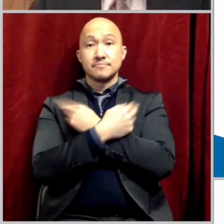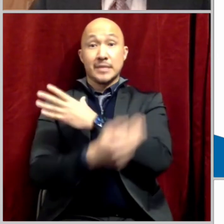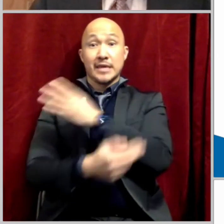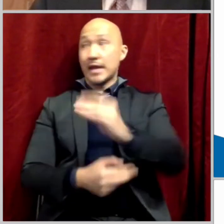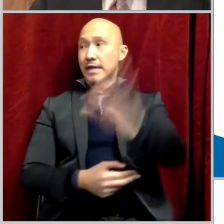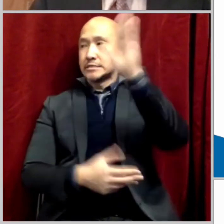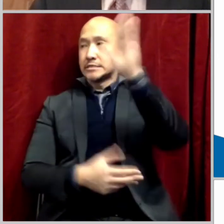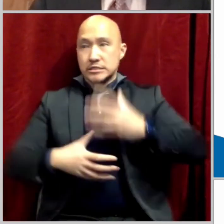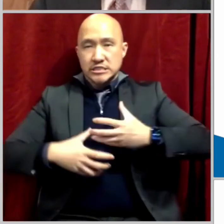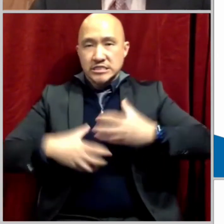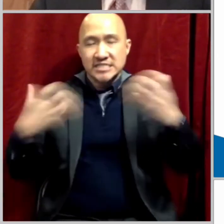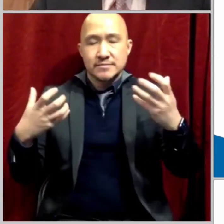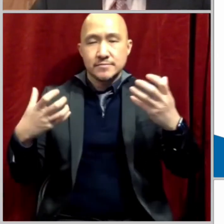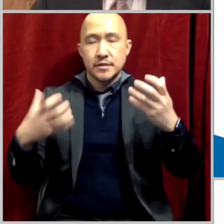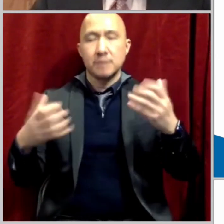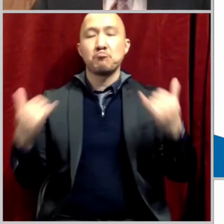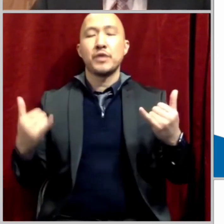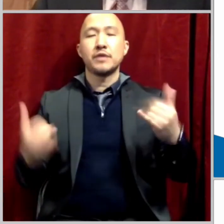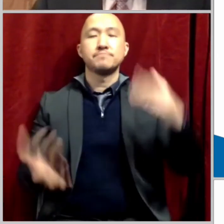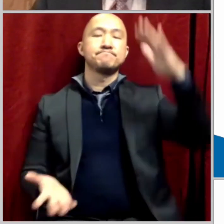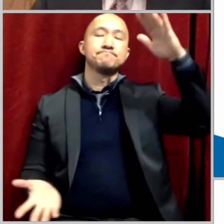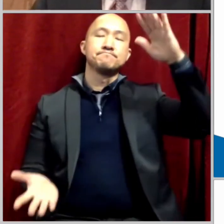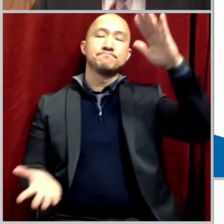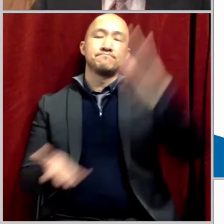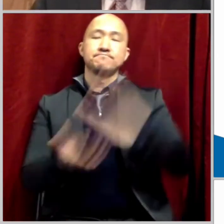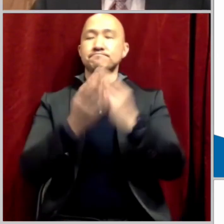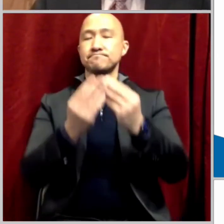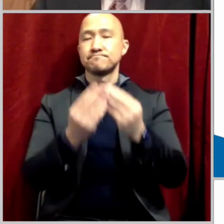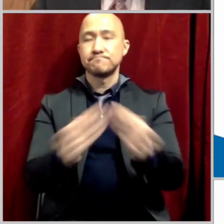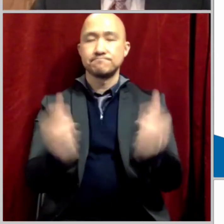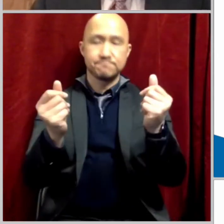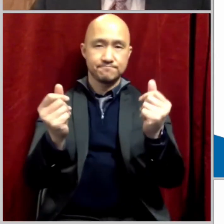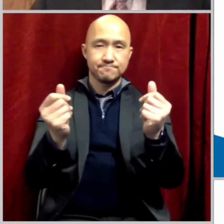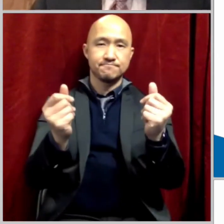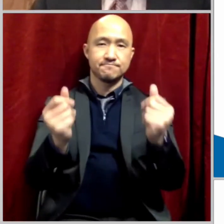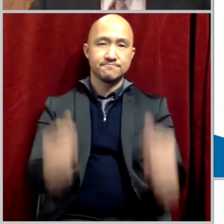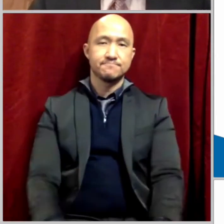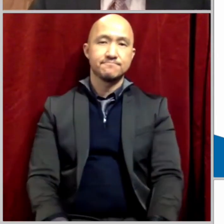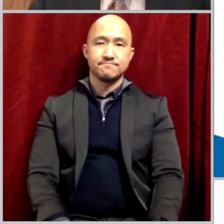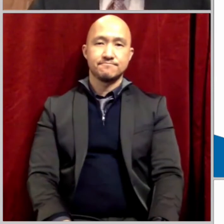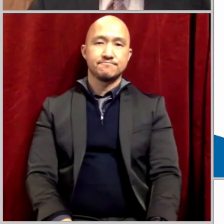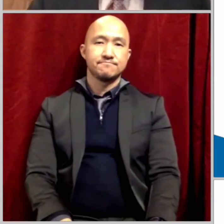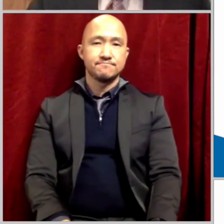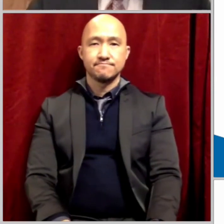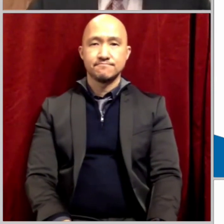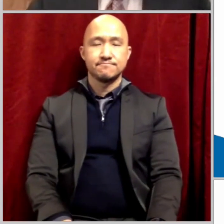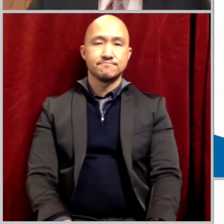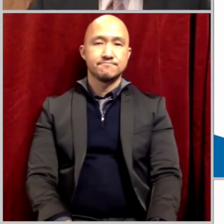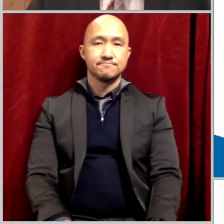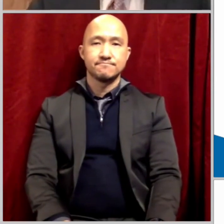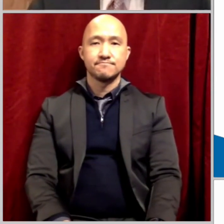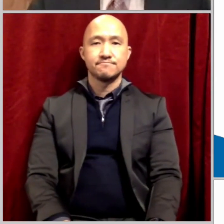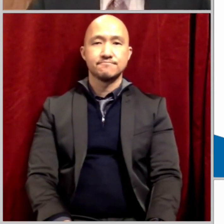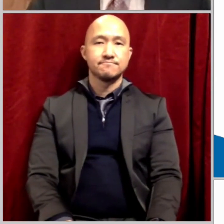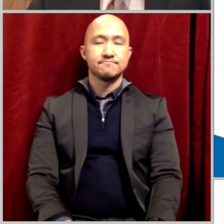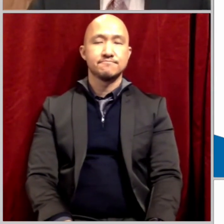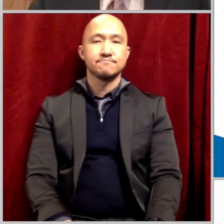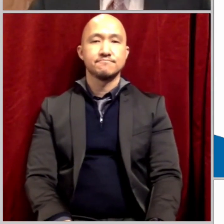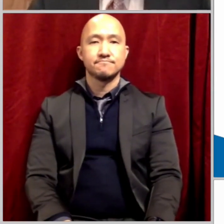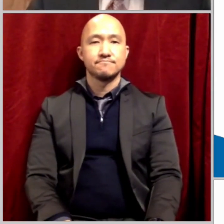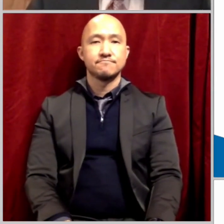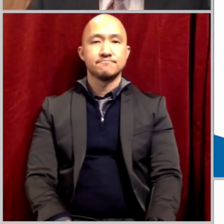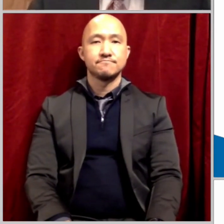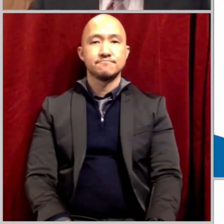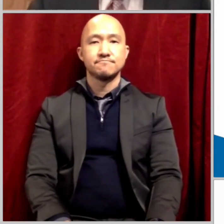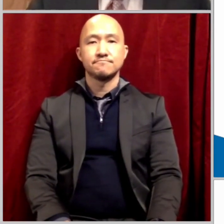deserve, has been fully satisfied by Jesus Christ on the cross. He paid it all. All that we deserve was given to him. And even